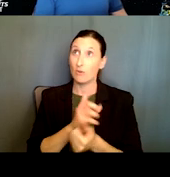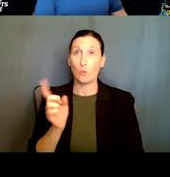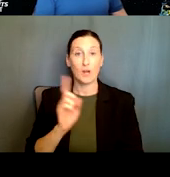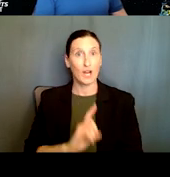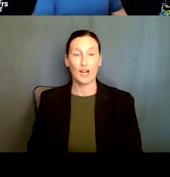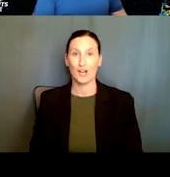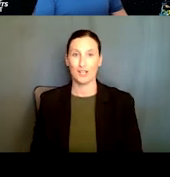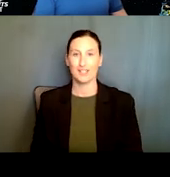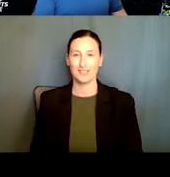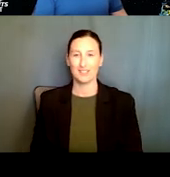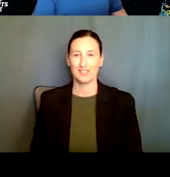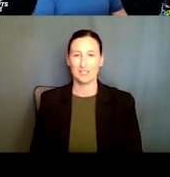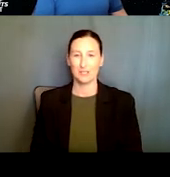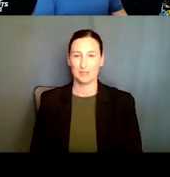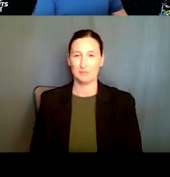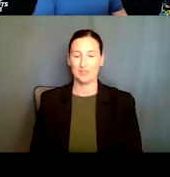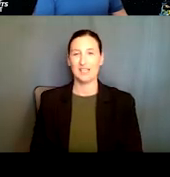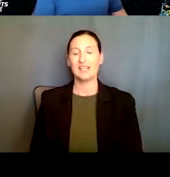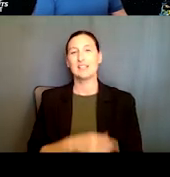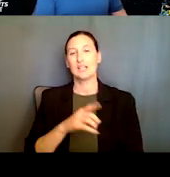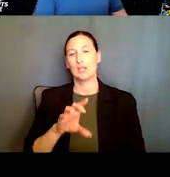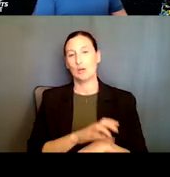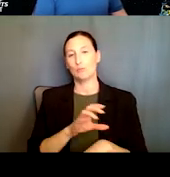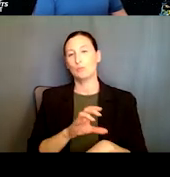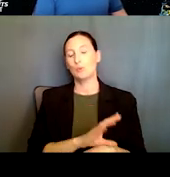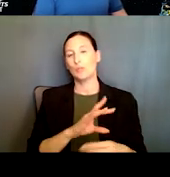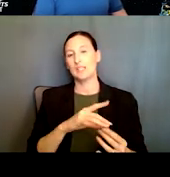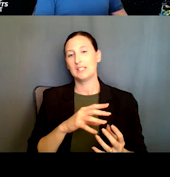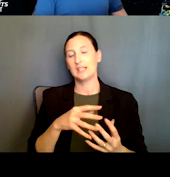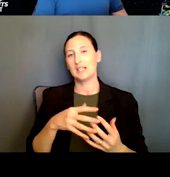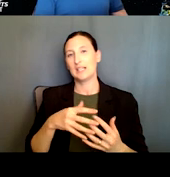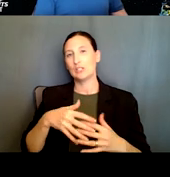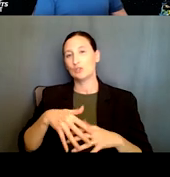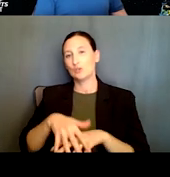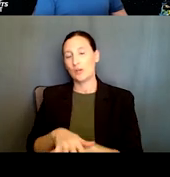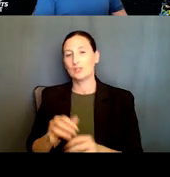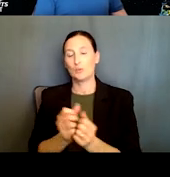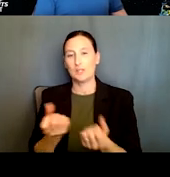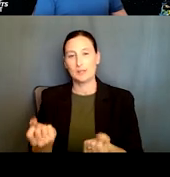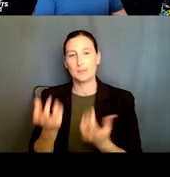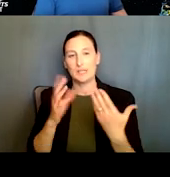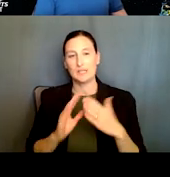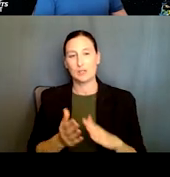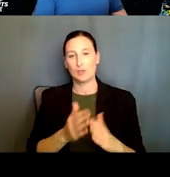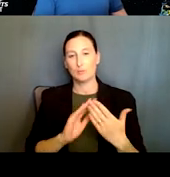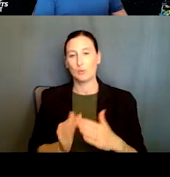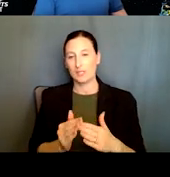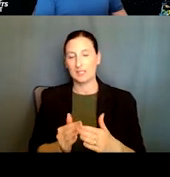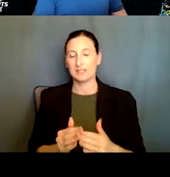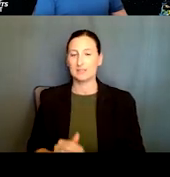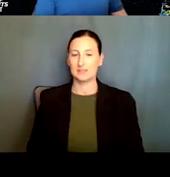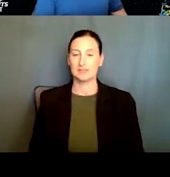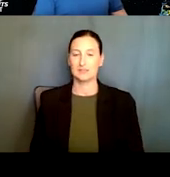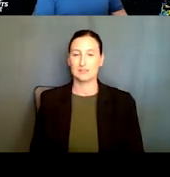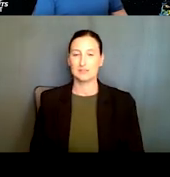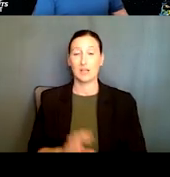intertwines with many communities. So, uh, geographically, vertically, horizontally in the society, computings are everywhere and